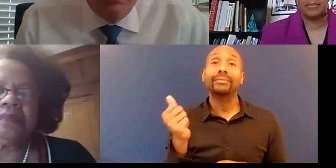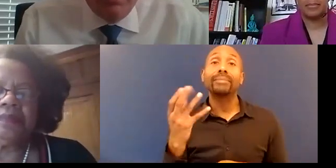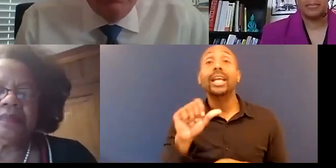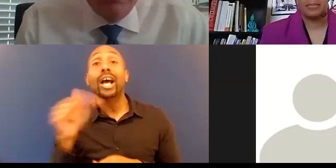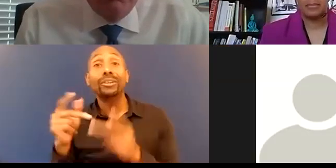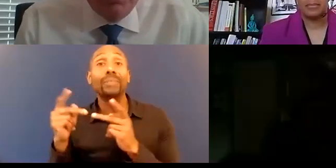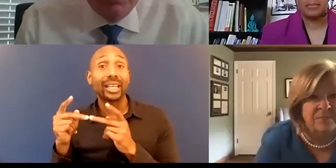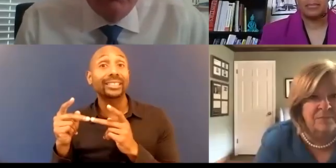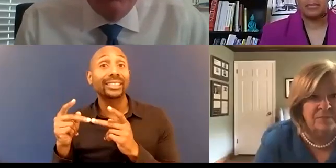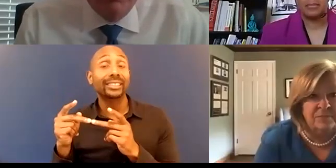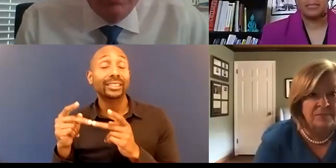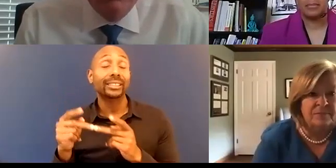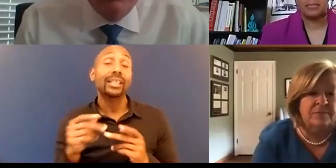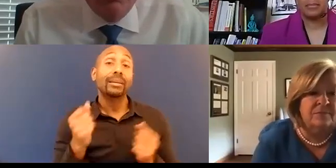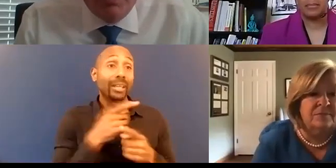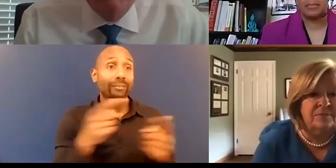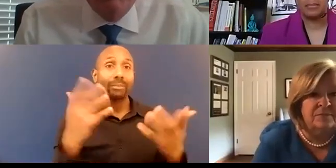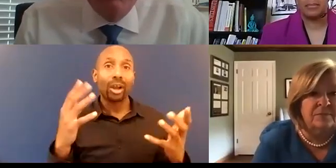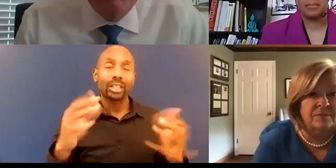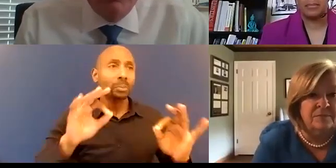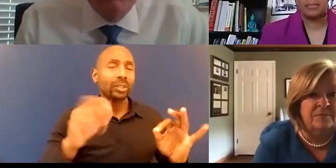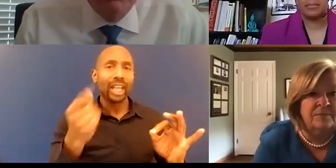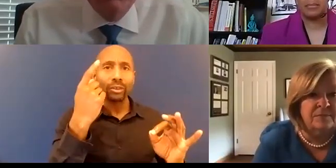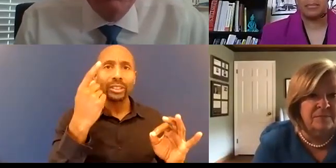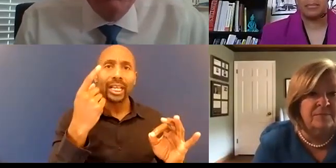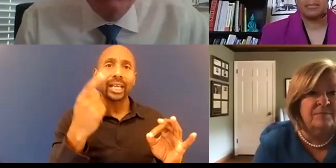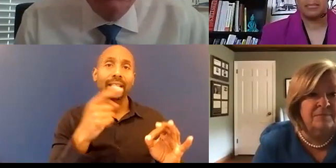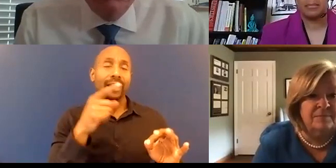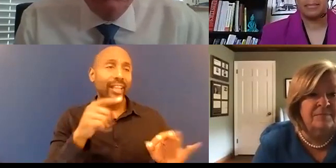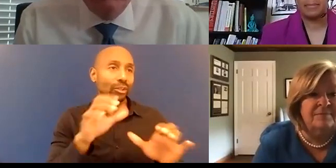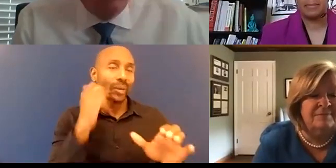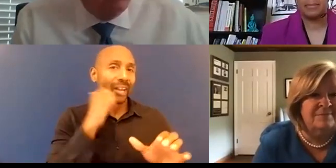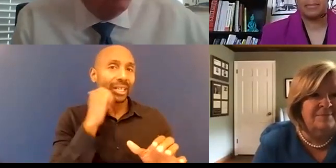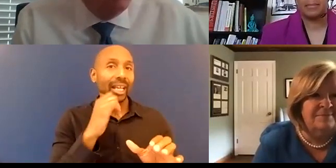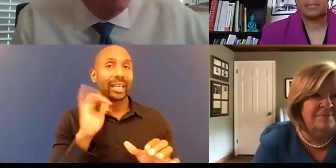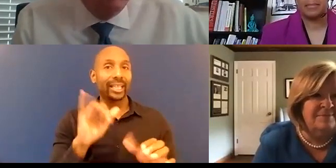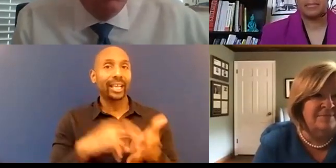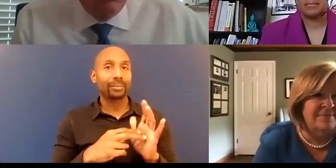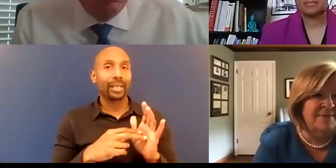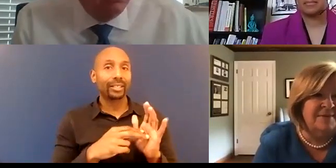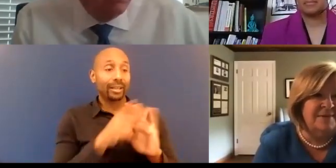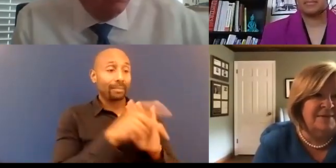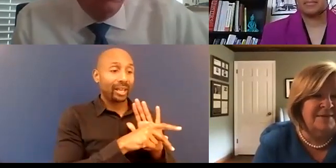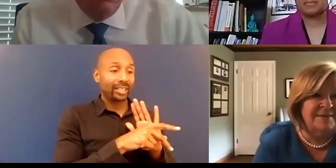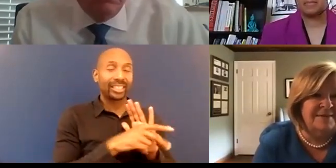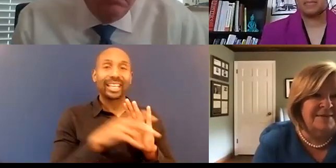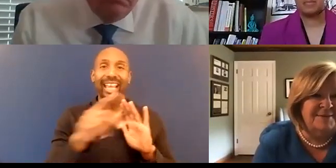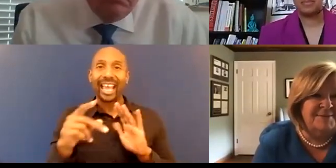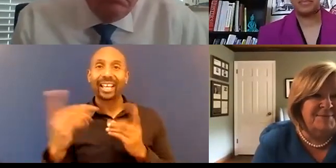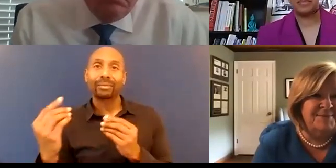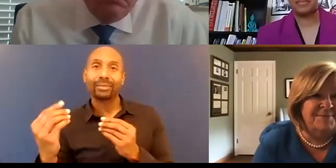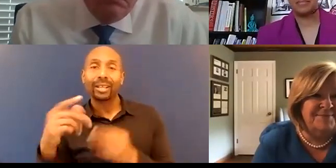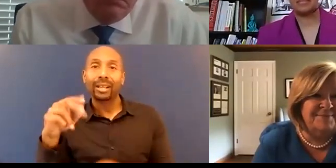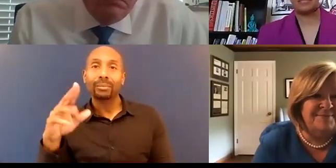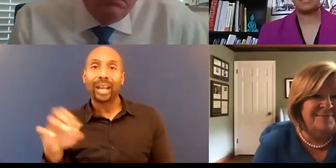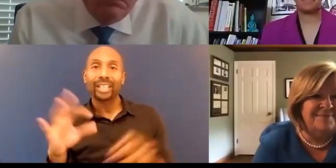get it and they they practice it every day and that's when policy meets practice thank you um i just want to thank the panel again and thank everybody